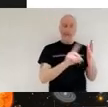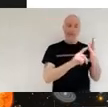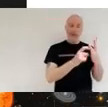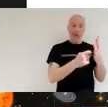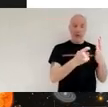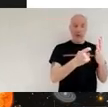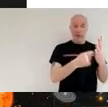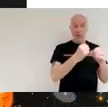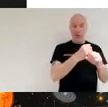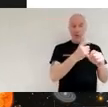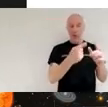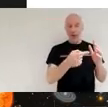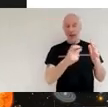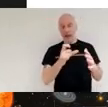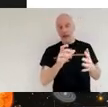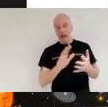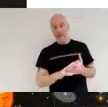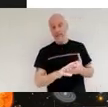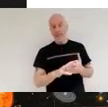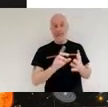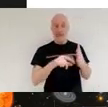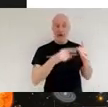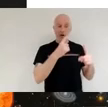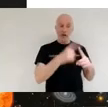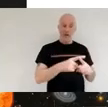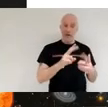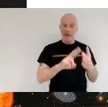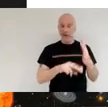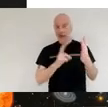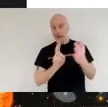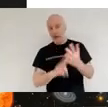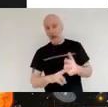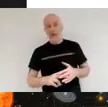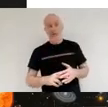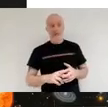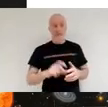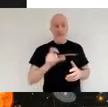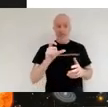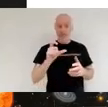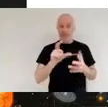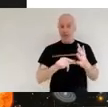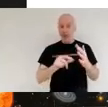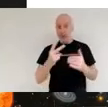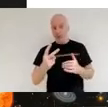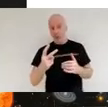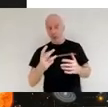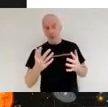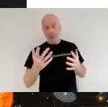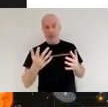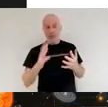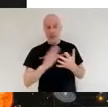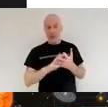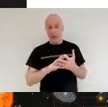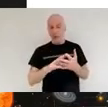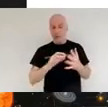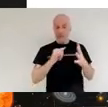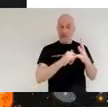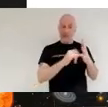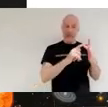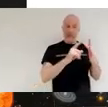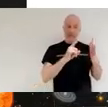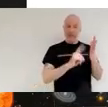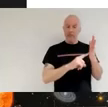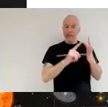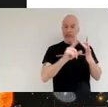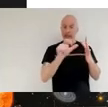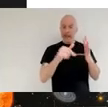can look for oxygen nitrogen carbon dioxide we can even start looking for evidence of silicates there are there are